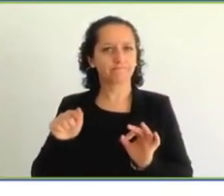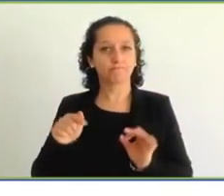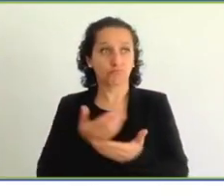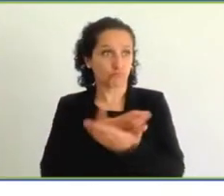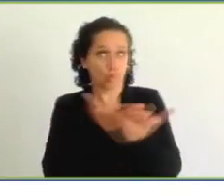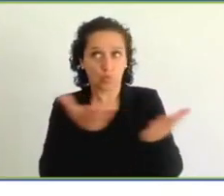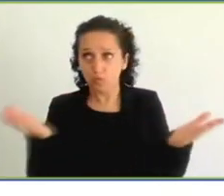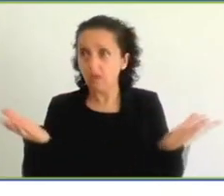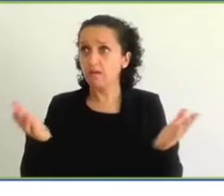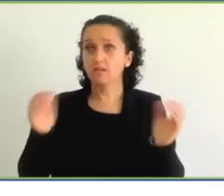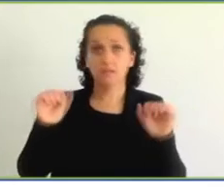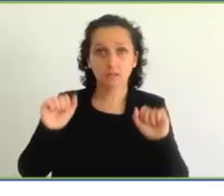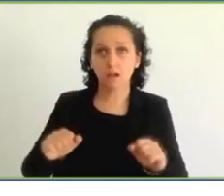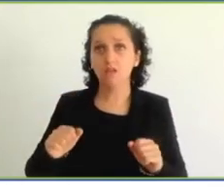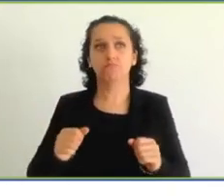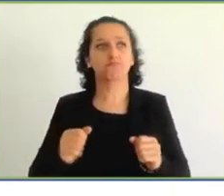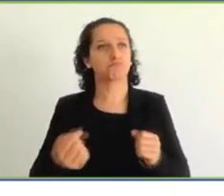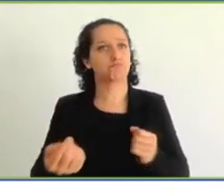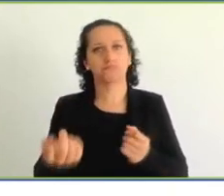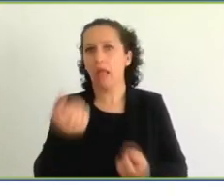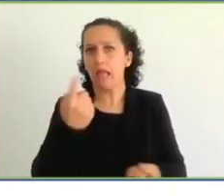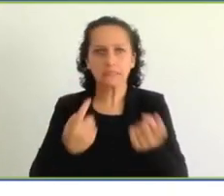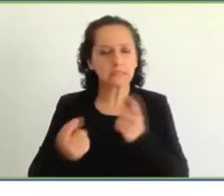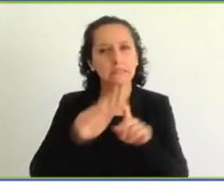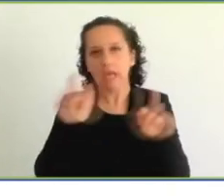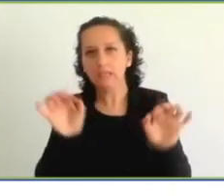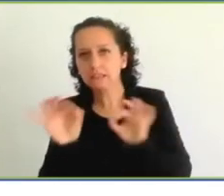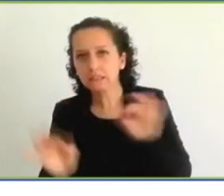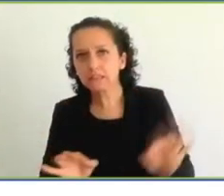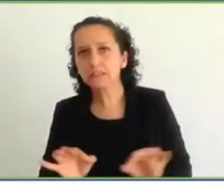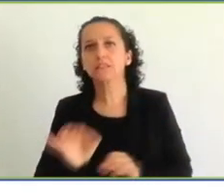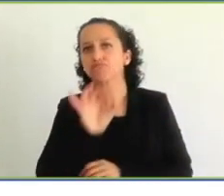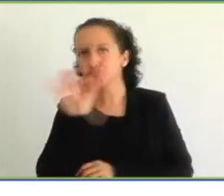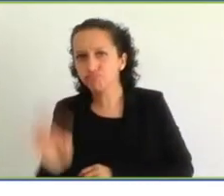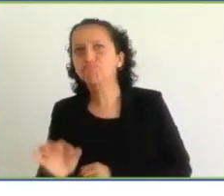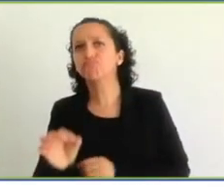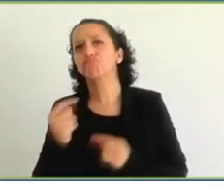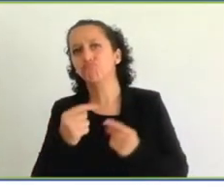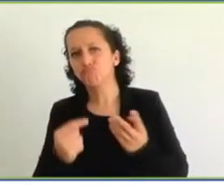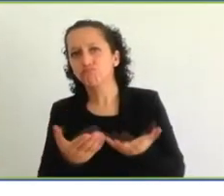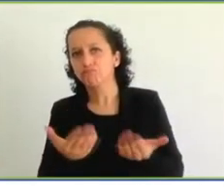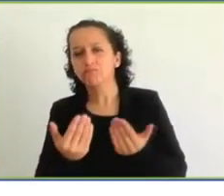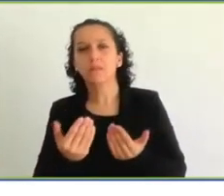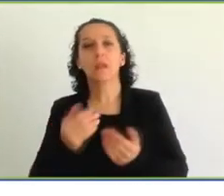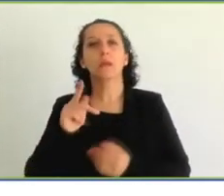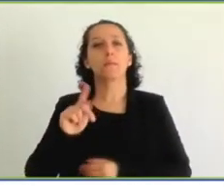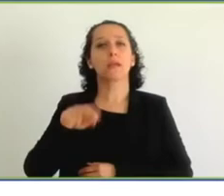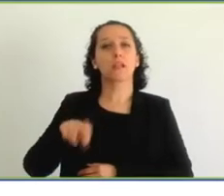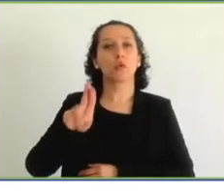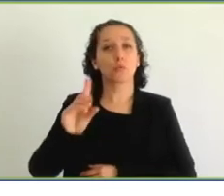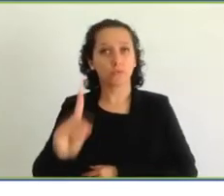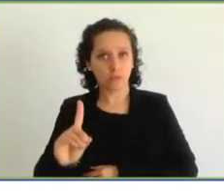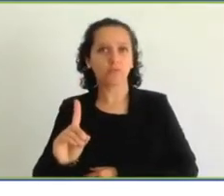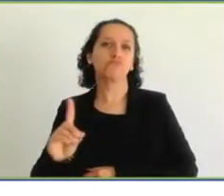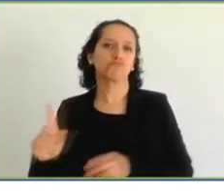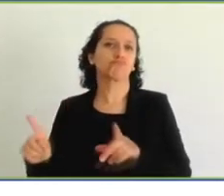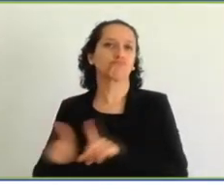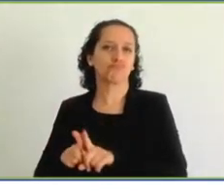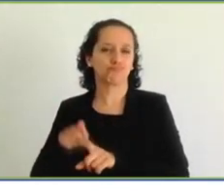with Ms. UNDP, Mrs. Andrea Brusco and her team during the